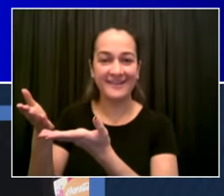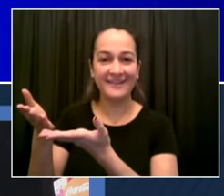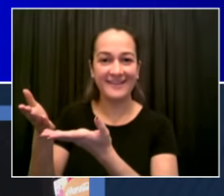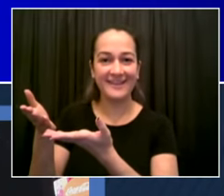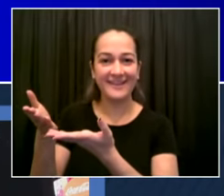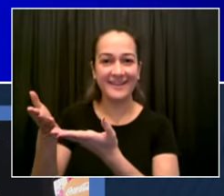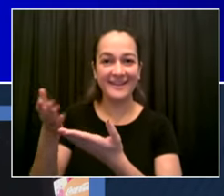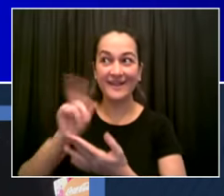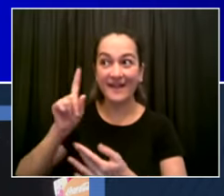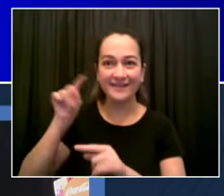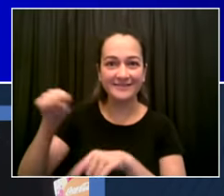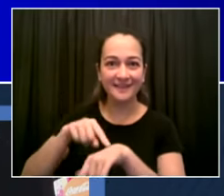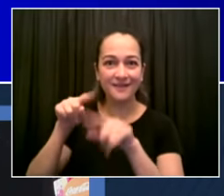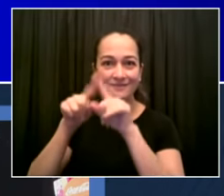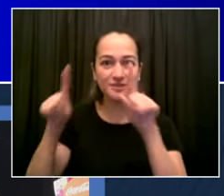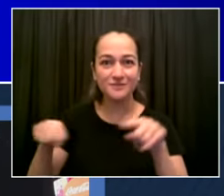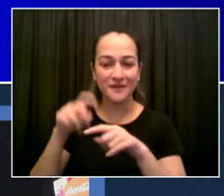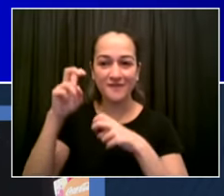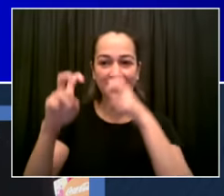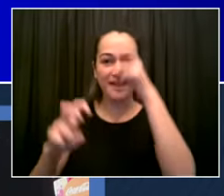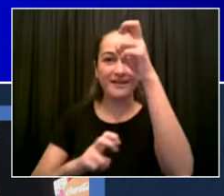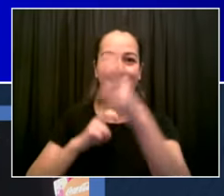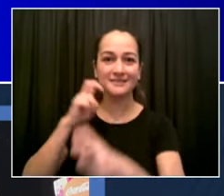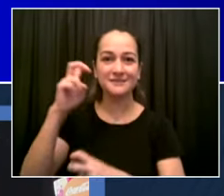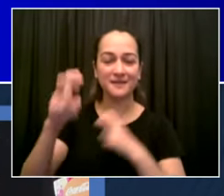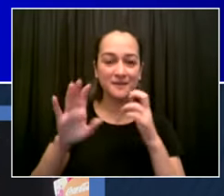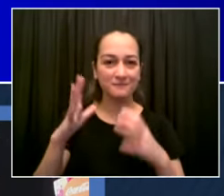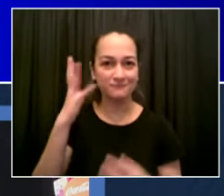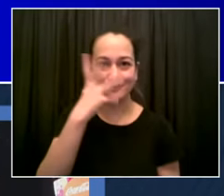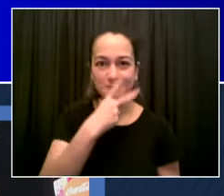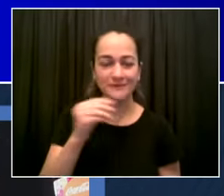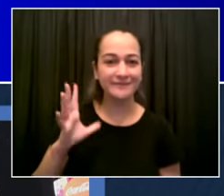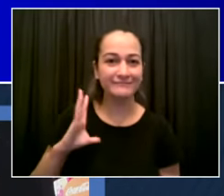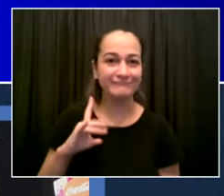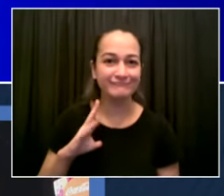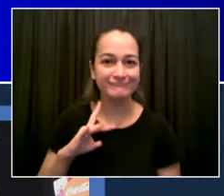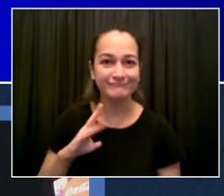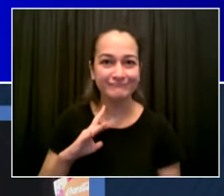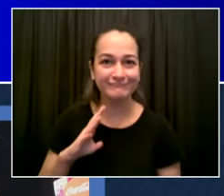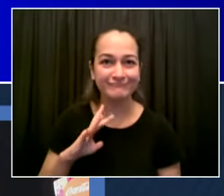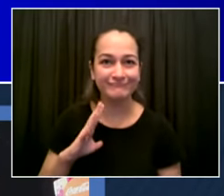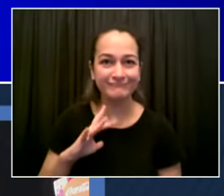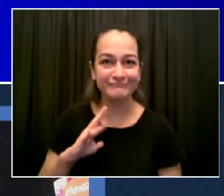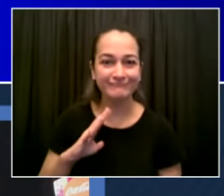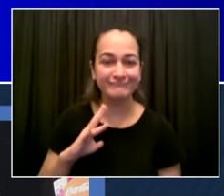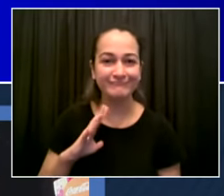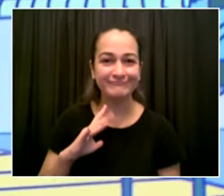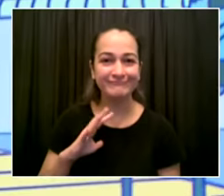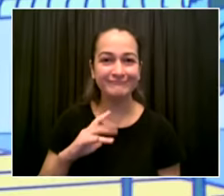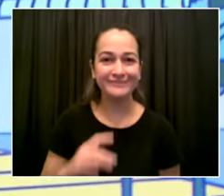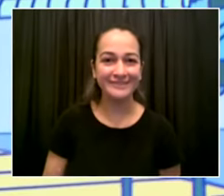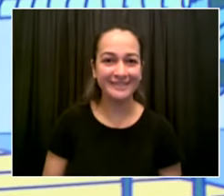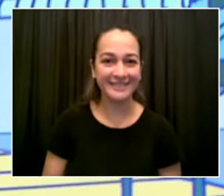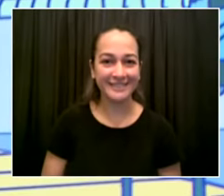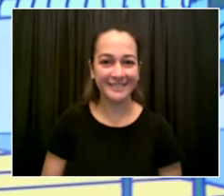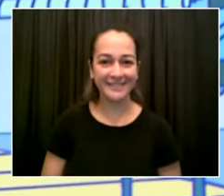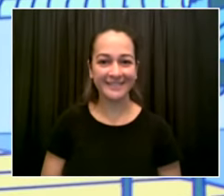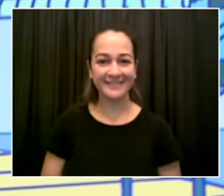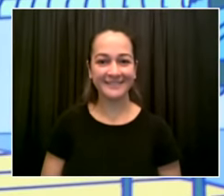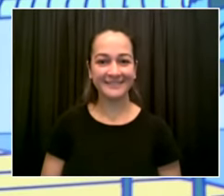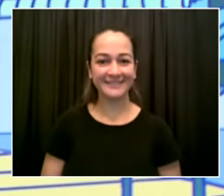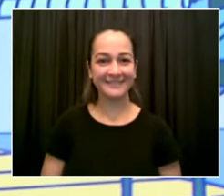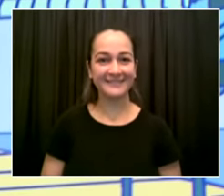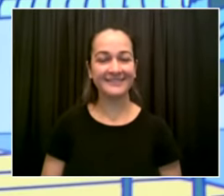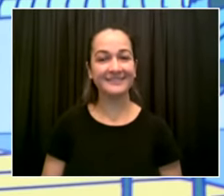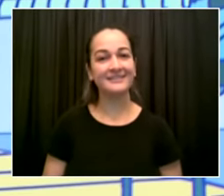i want you to hear from someone who all day long puts his heart and soul into making the crossroads of the world the greatest place it